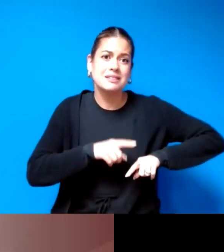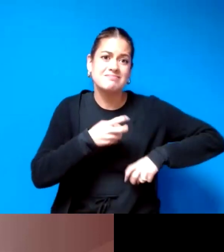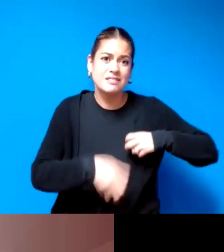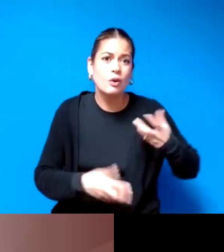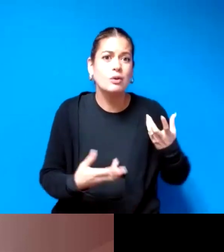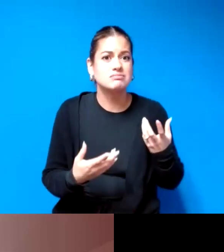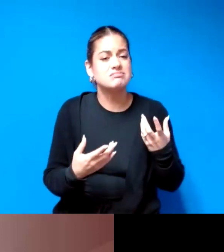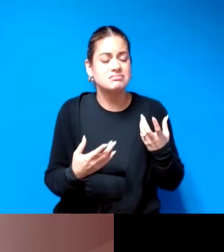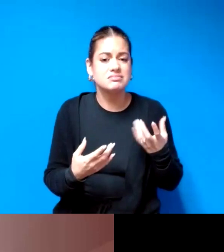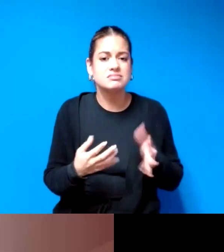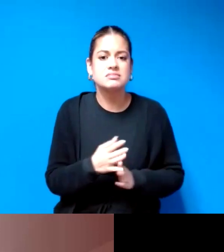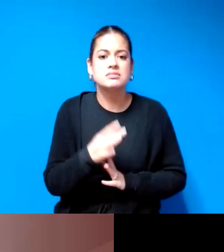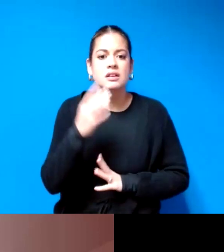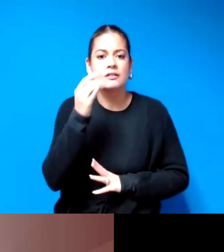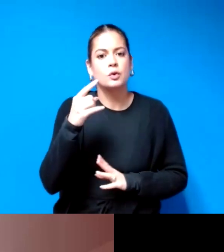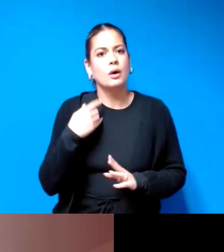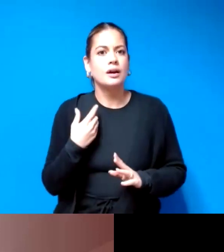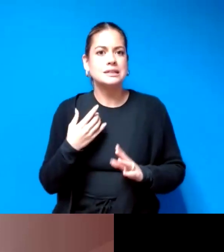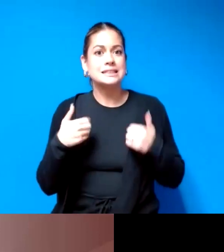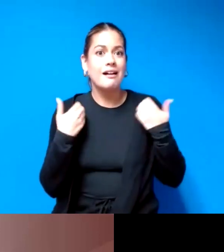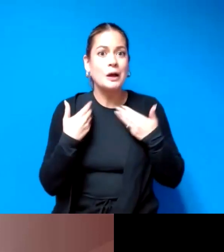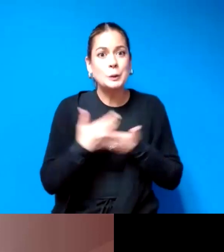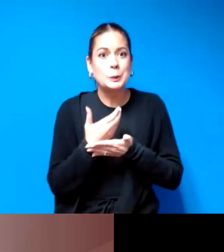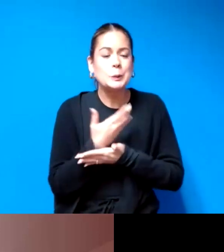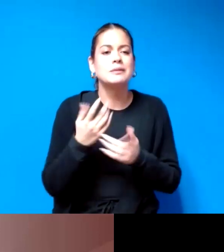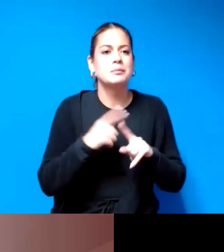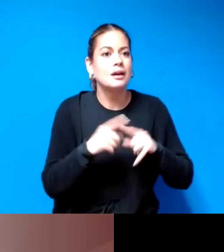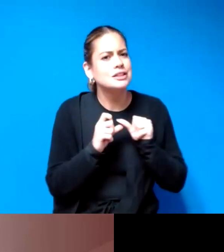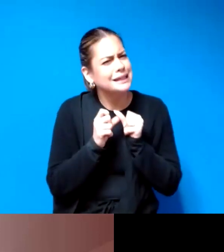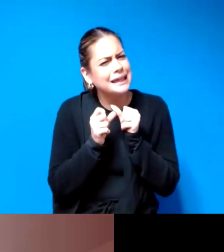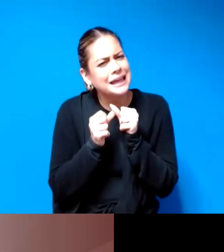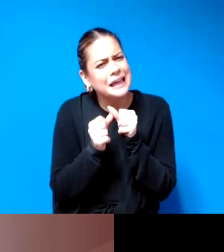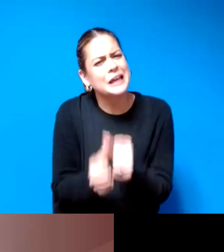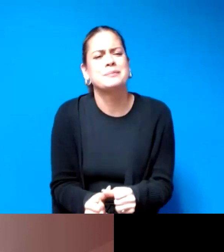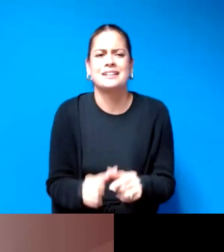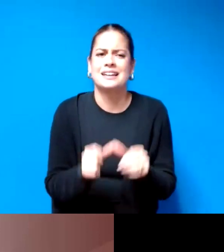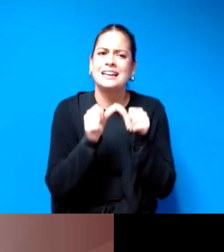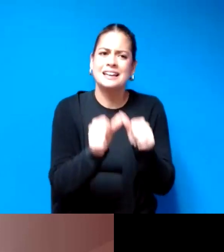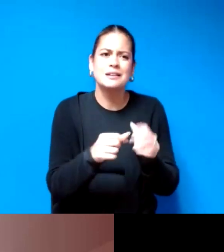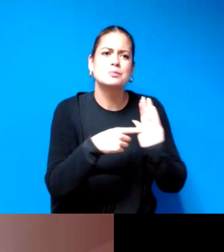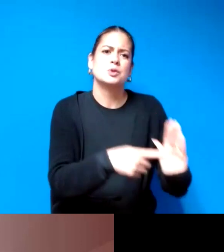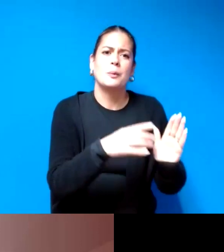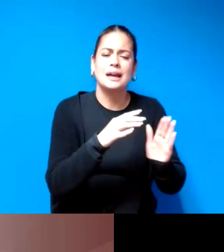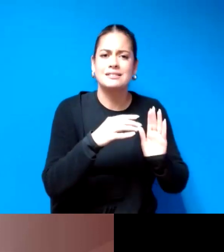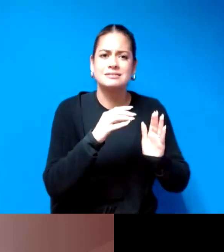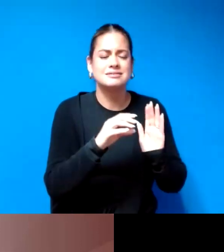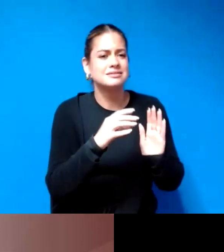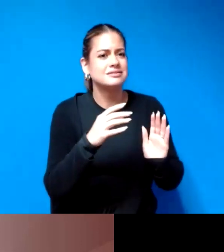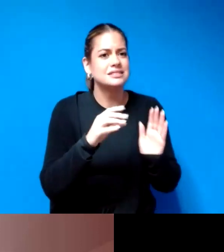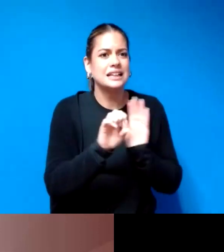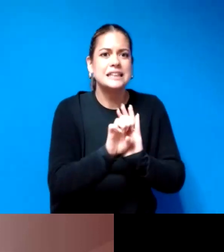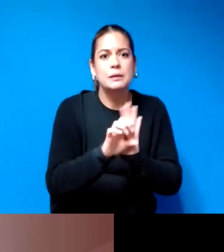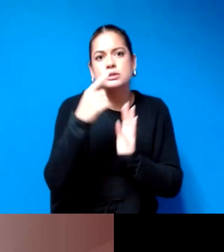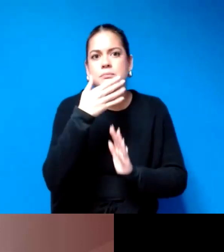you're junior clinician but i really believe if we keep keep going on about it keep sharing examples of best practice keep sharing